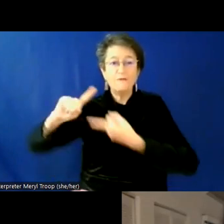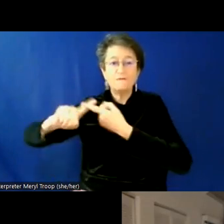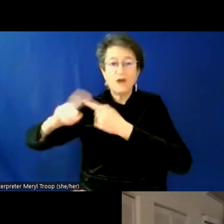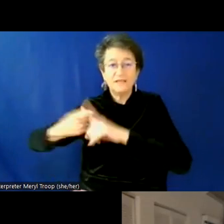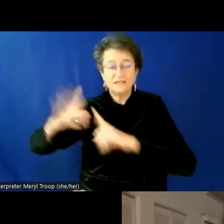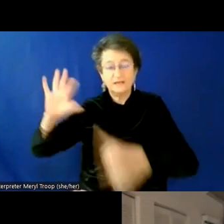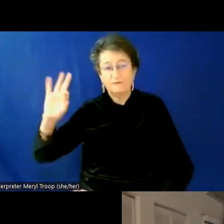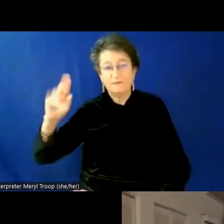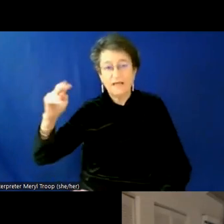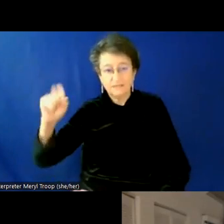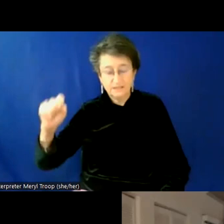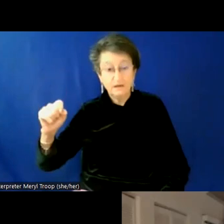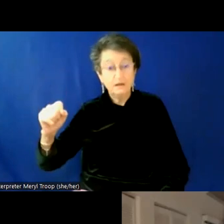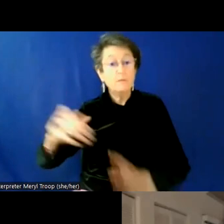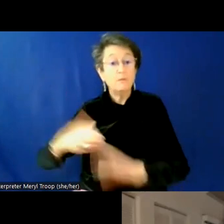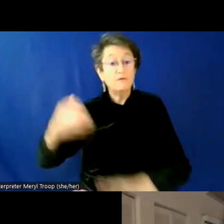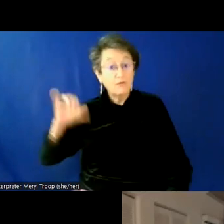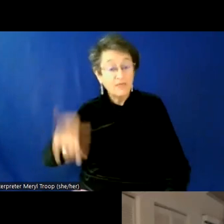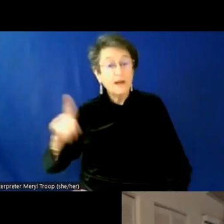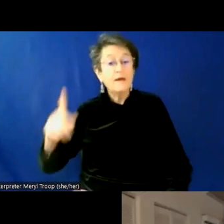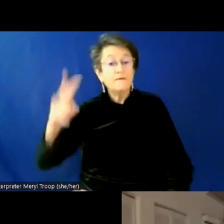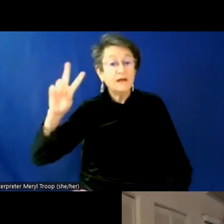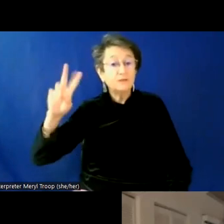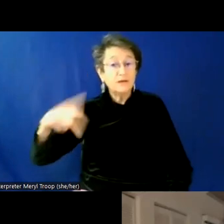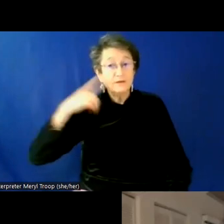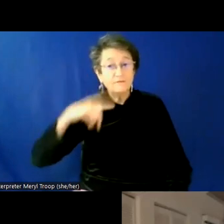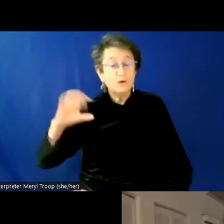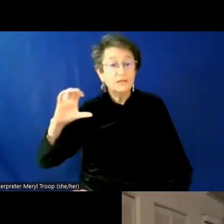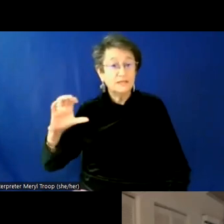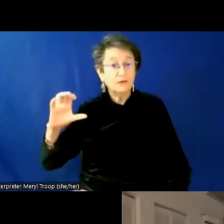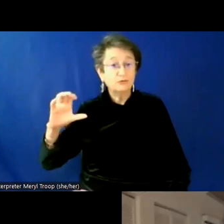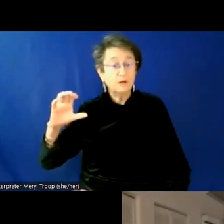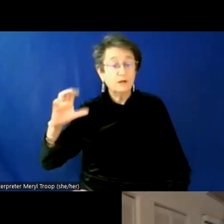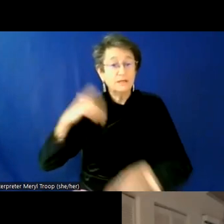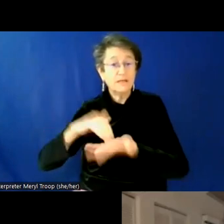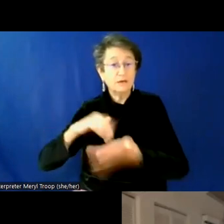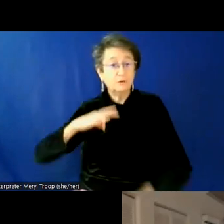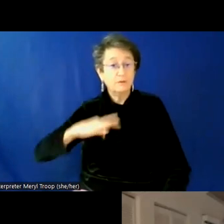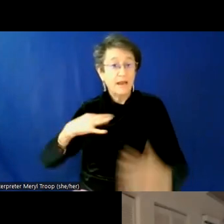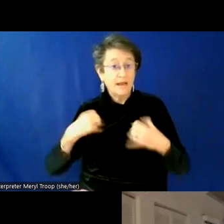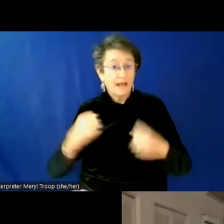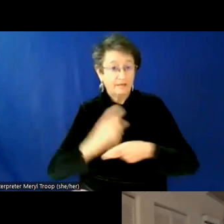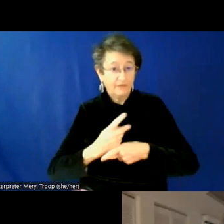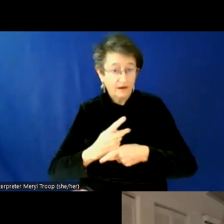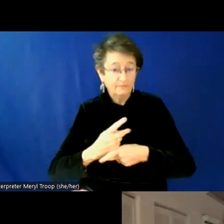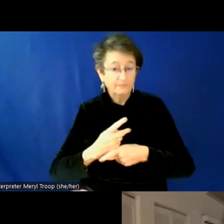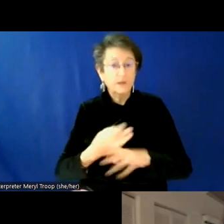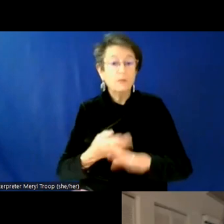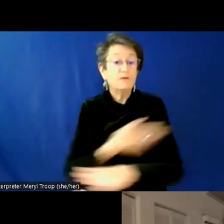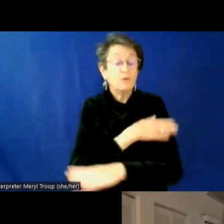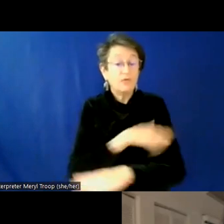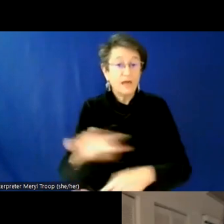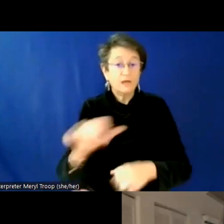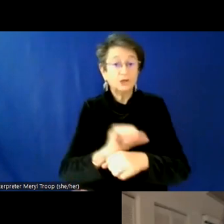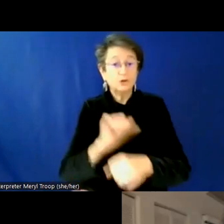president of public affairs, marketing, and development for central Maine healthcare. And before that, Erica worked in politics with the